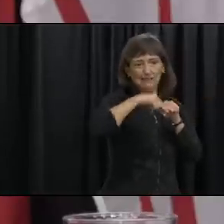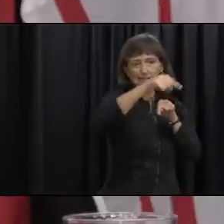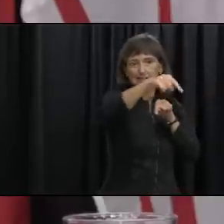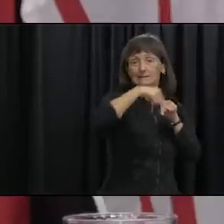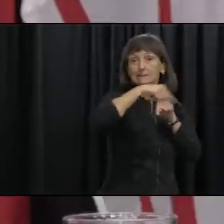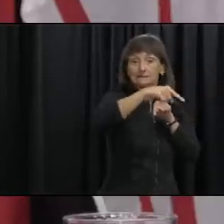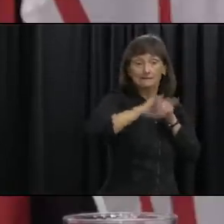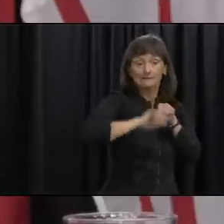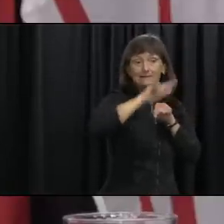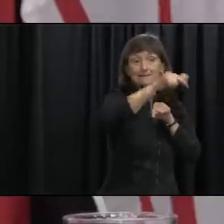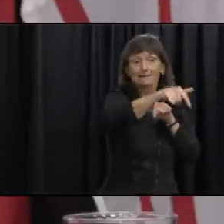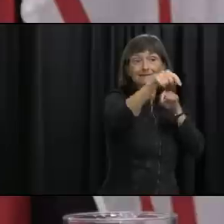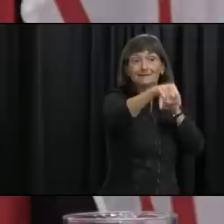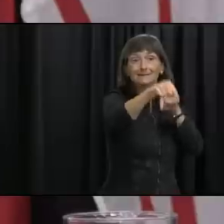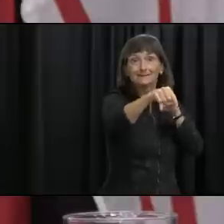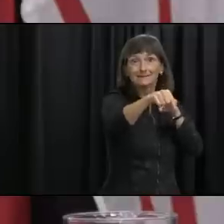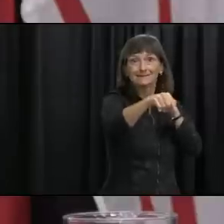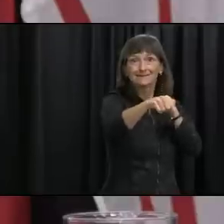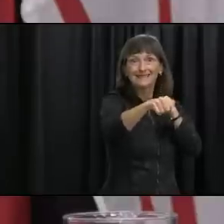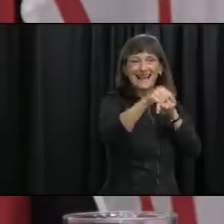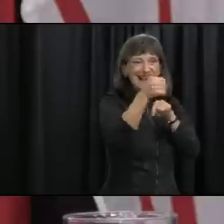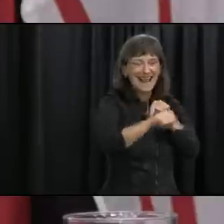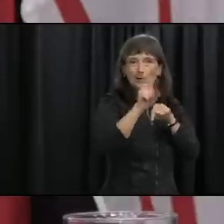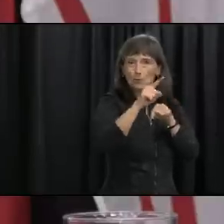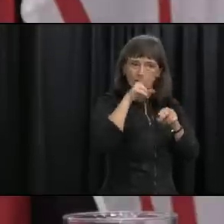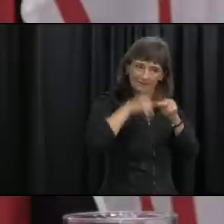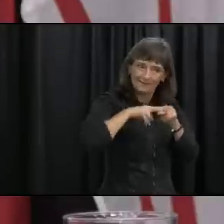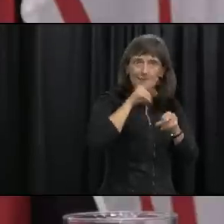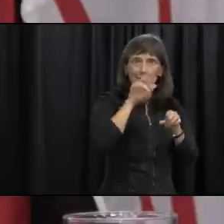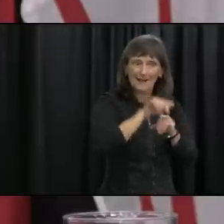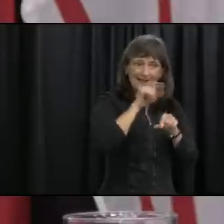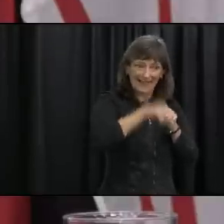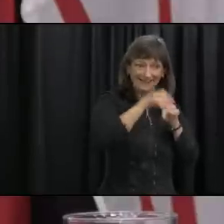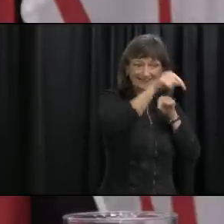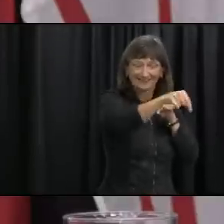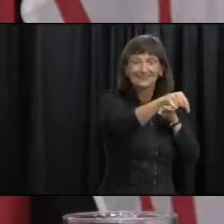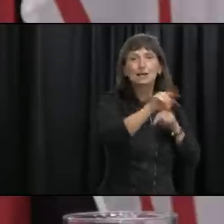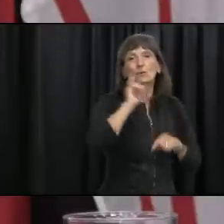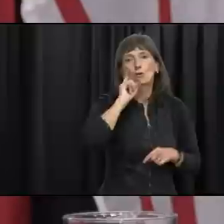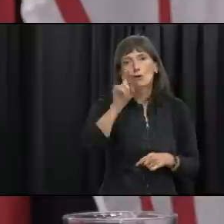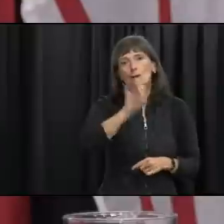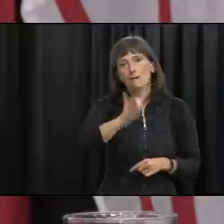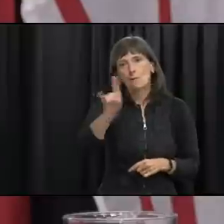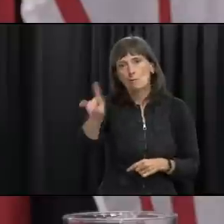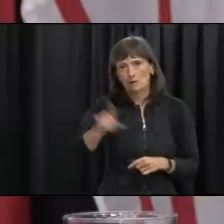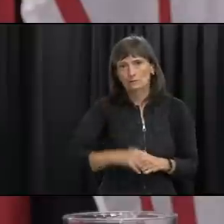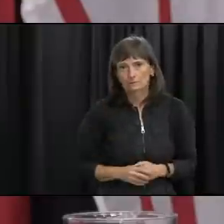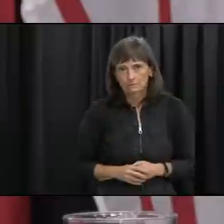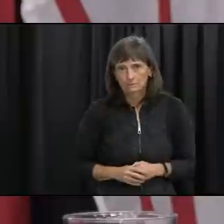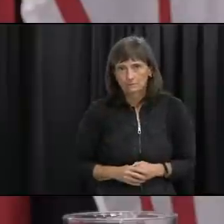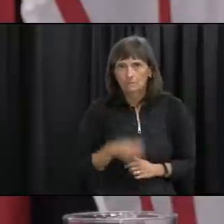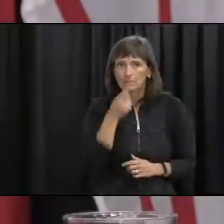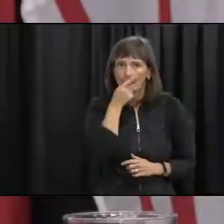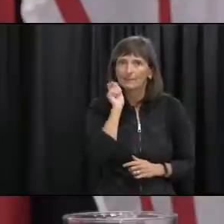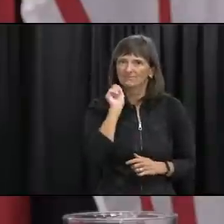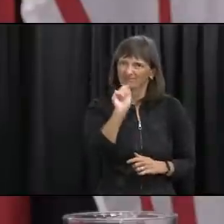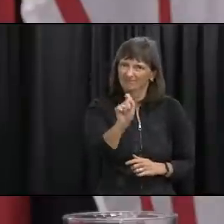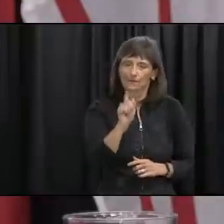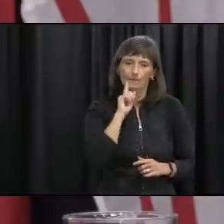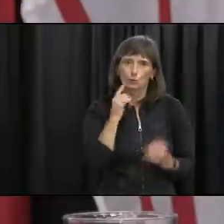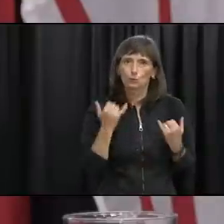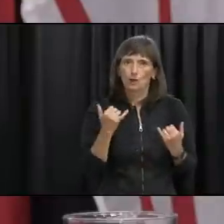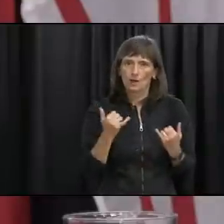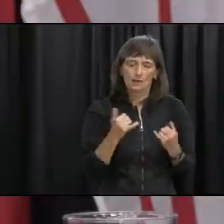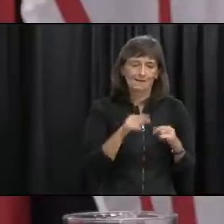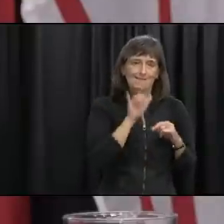bay leg call 811 i think that is really the message that we needed to get out here